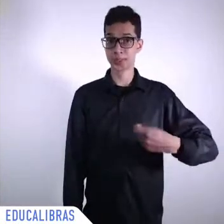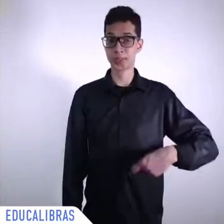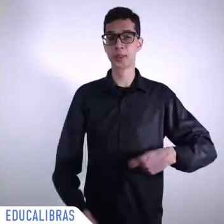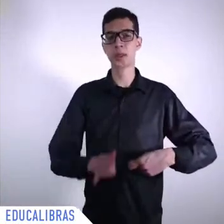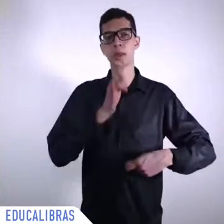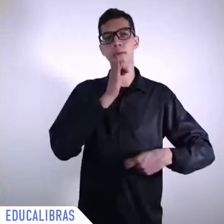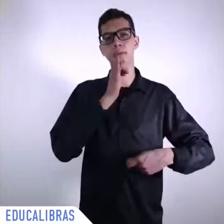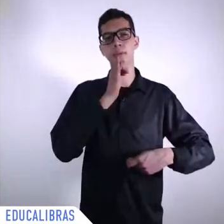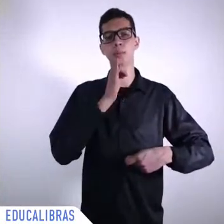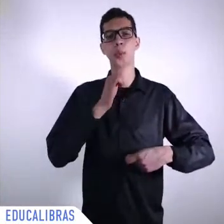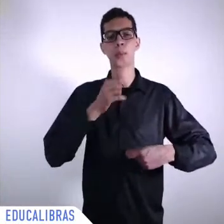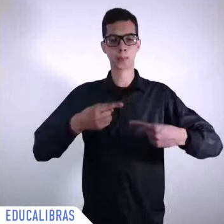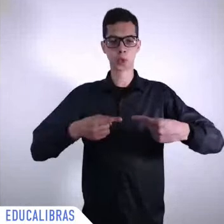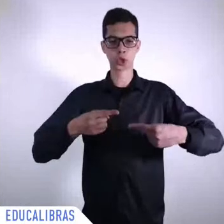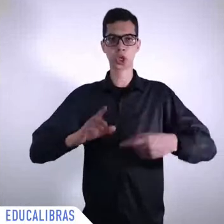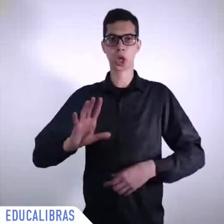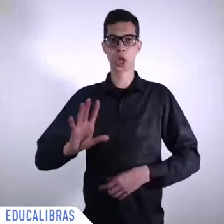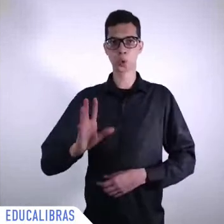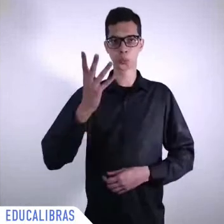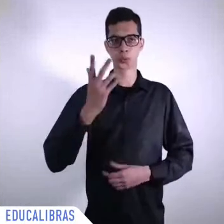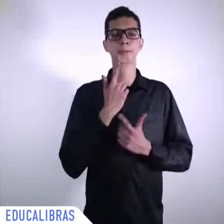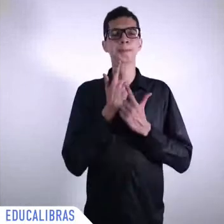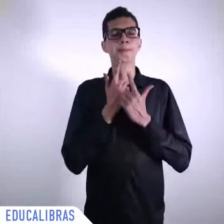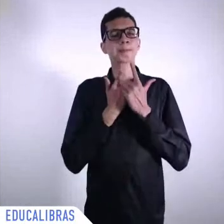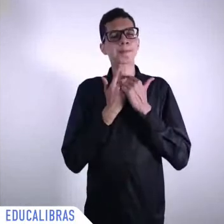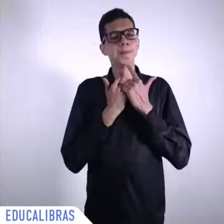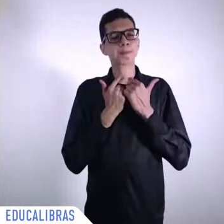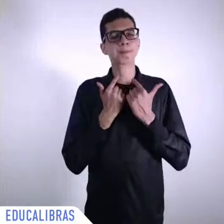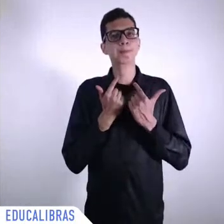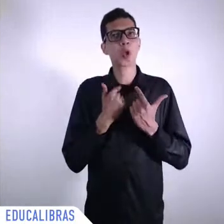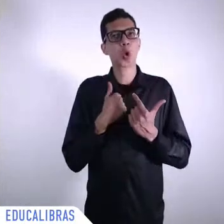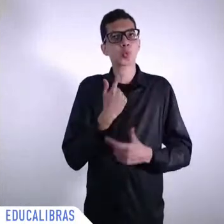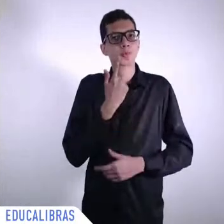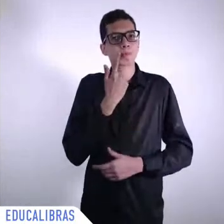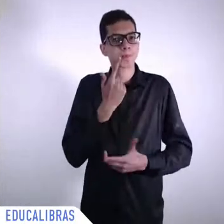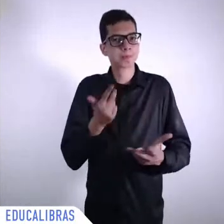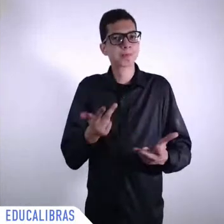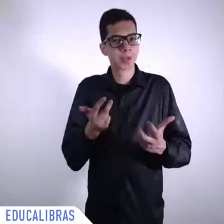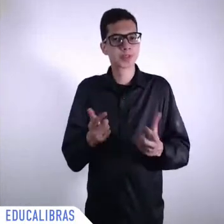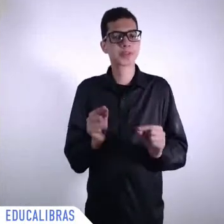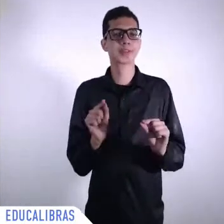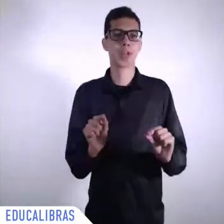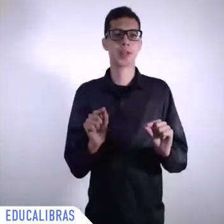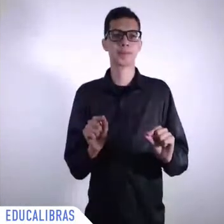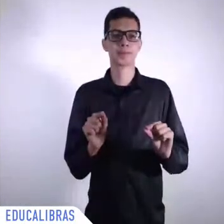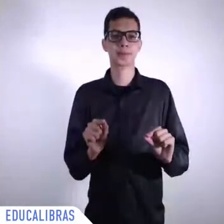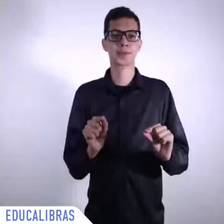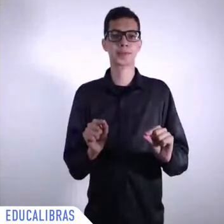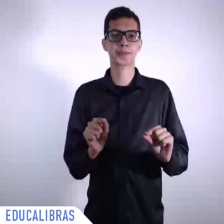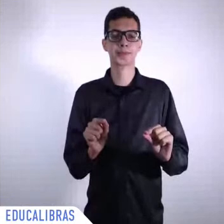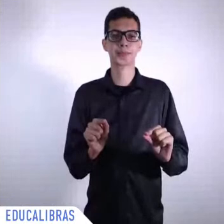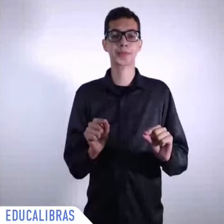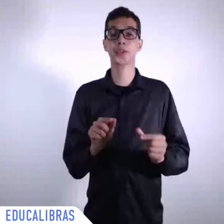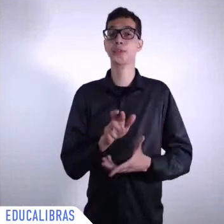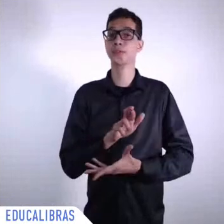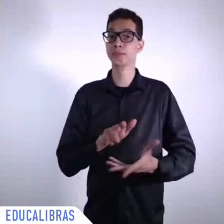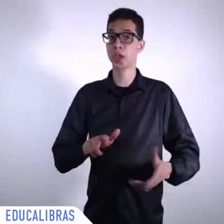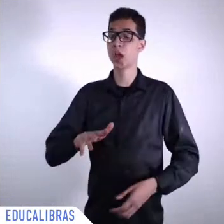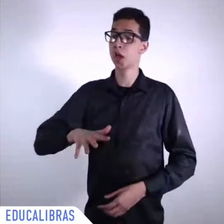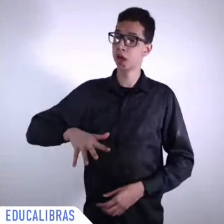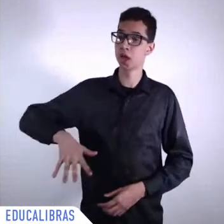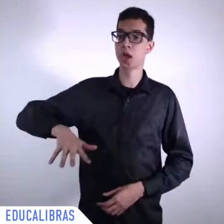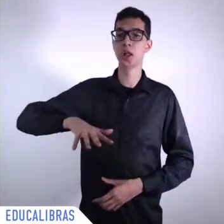kind of leaders religious leaders including look at the last last but one encyclical